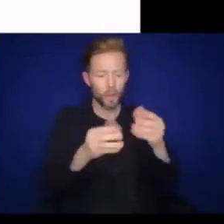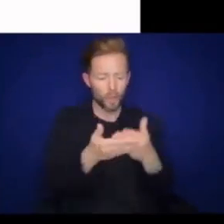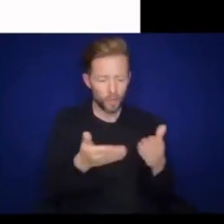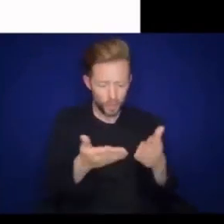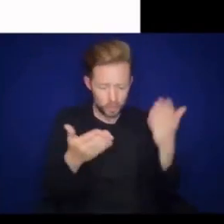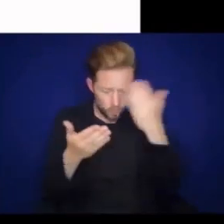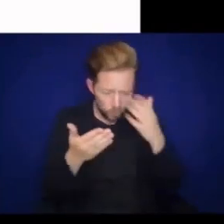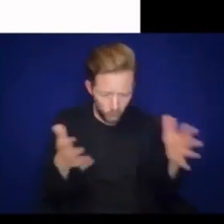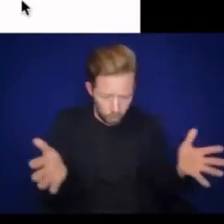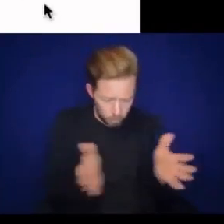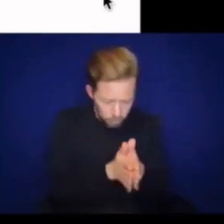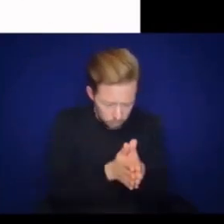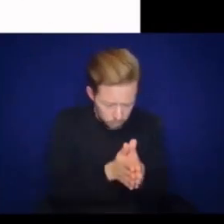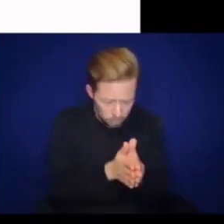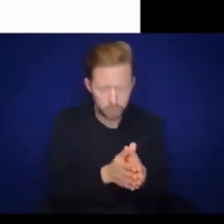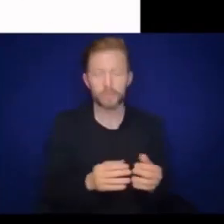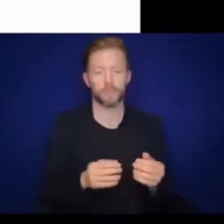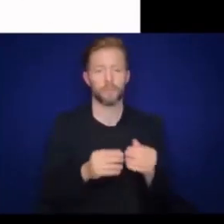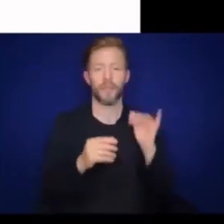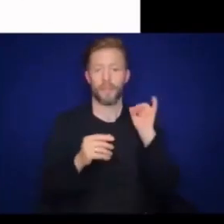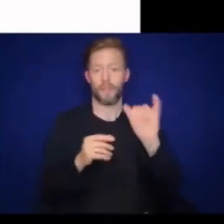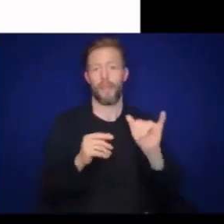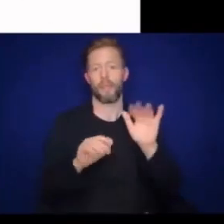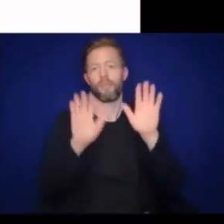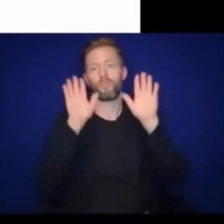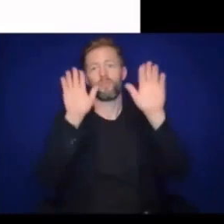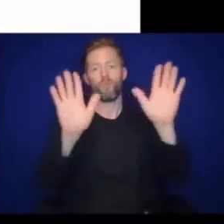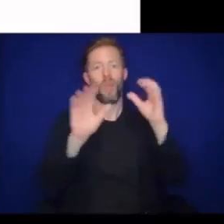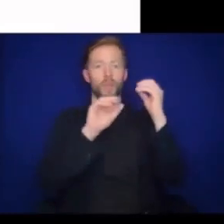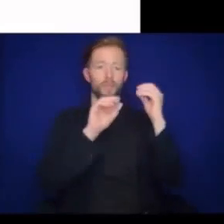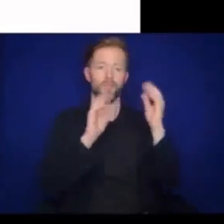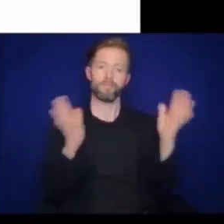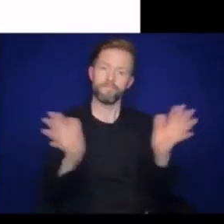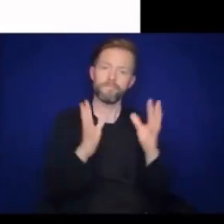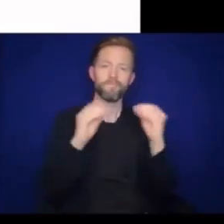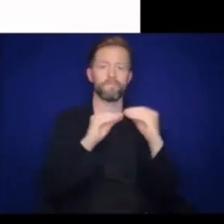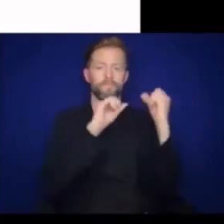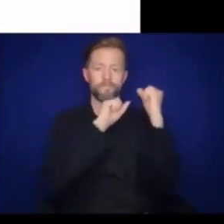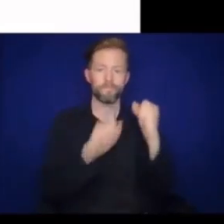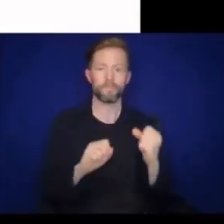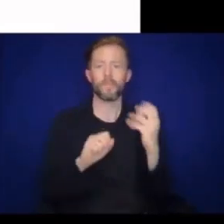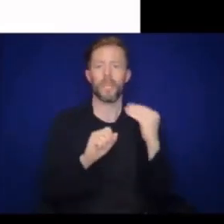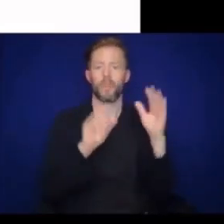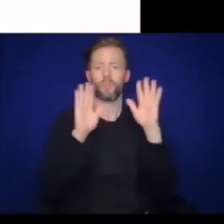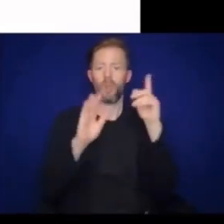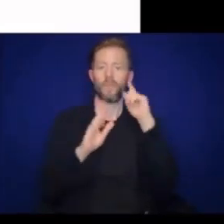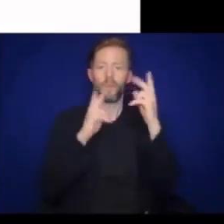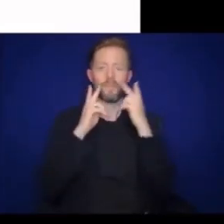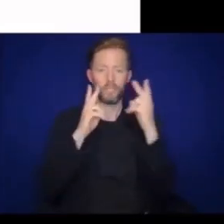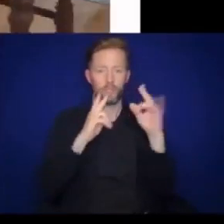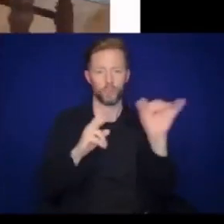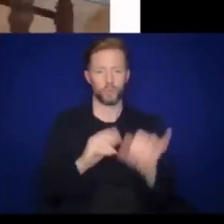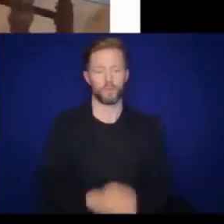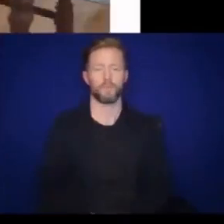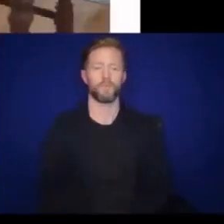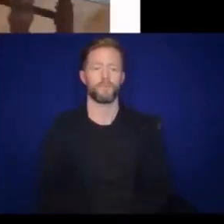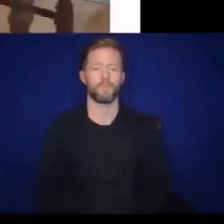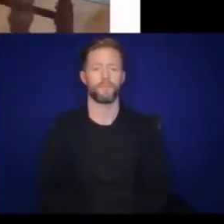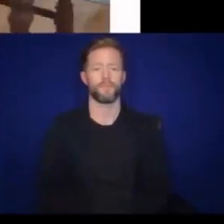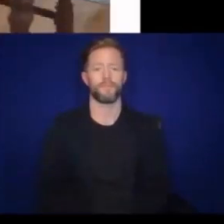right in front of them and bring their hands together at midline. And this is a great strengthening activity and great for vision as well.